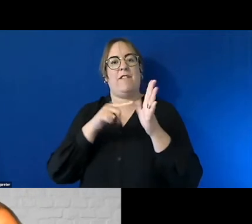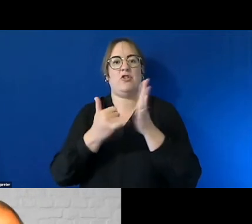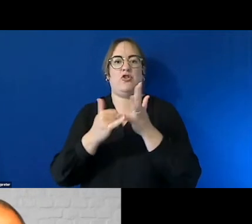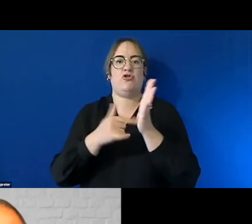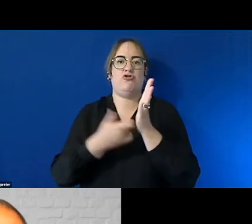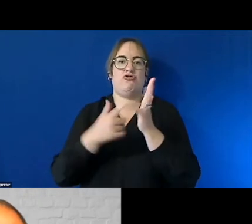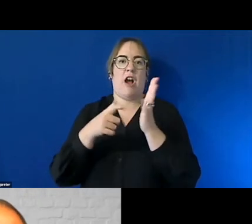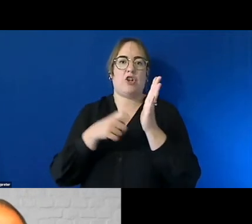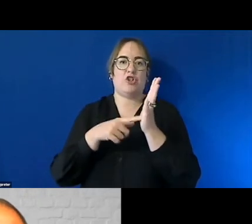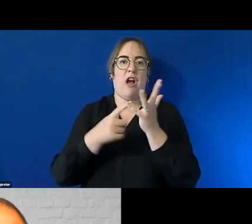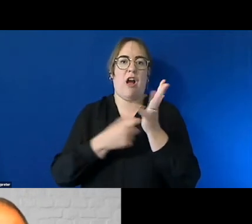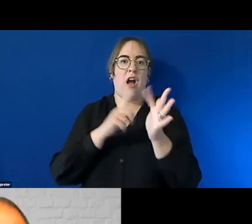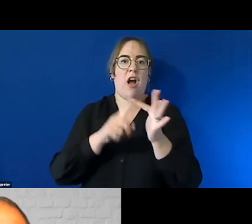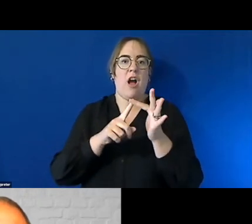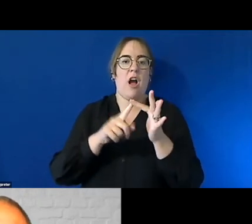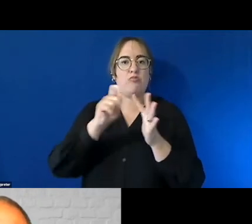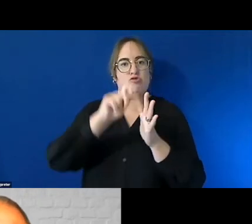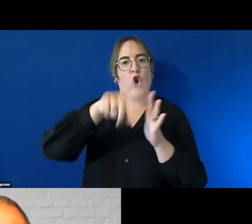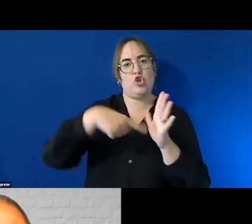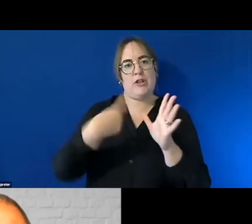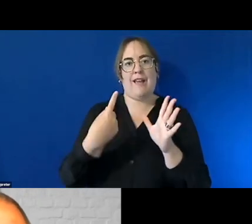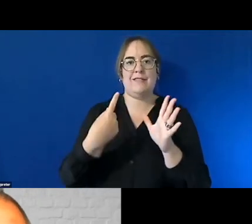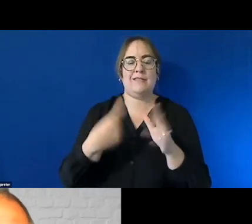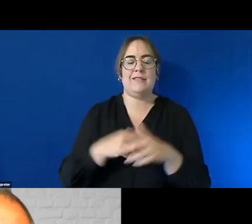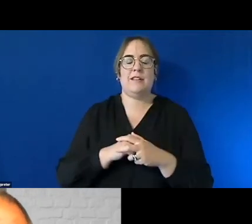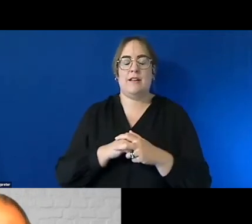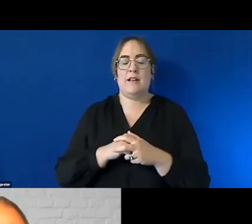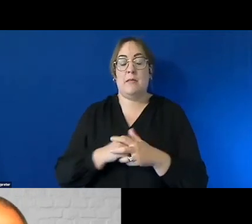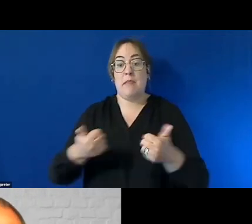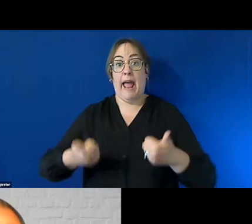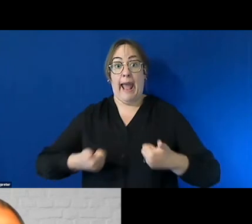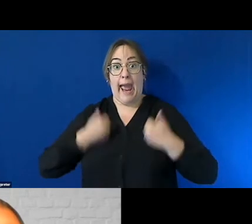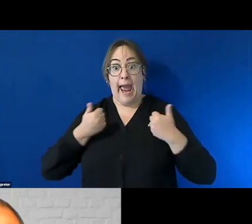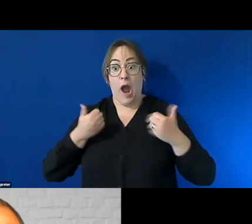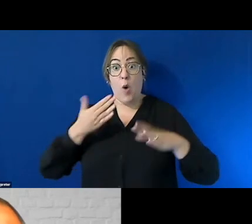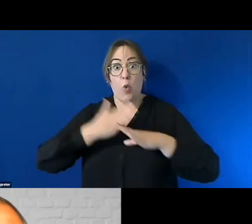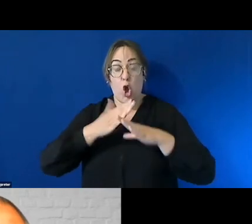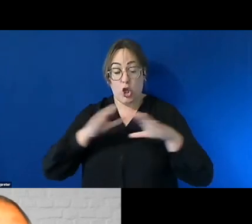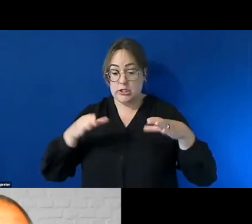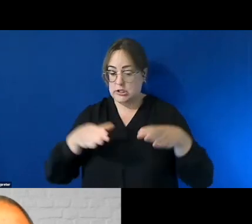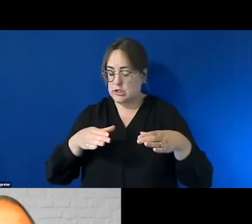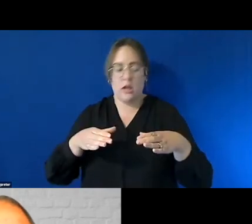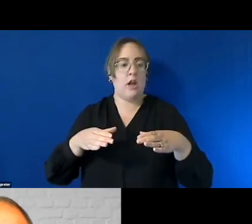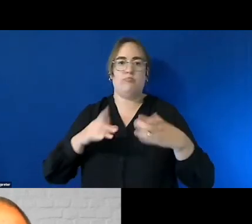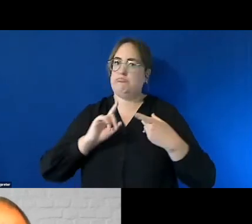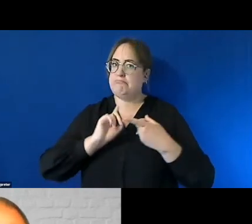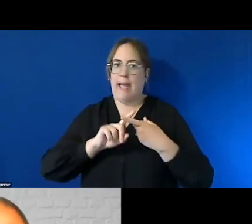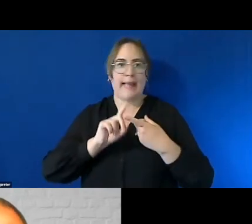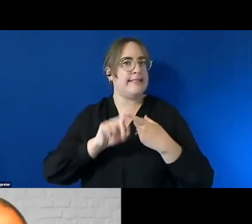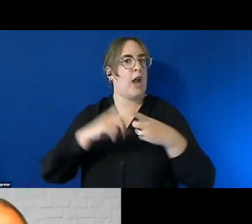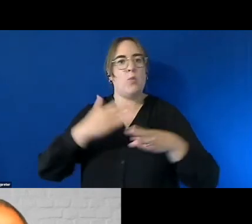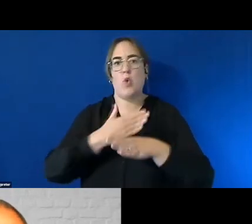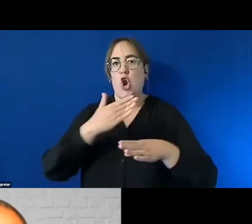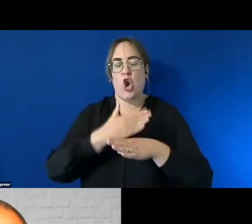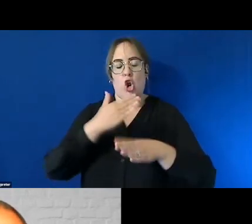so they've kept us very busy but our guys uh have been instrumental in maintaining that that work that